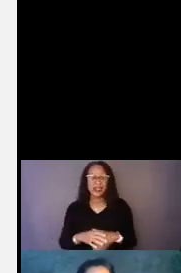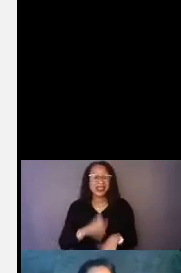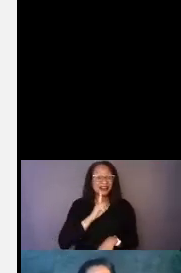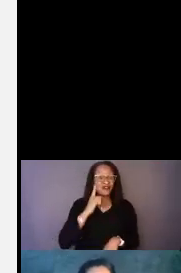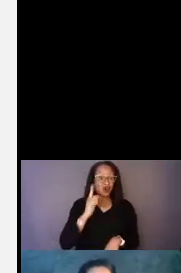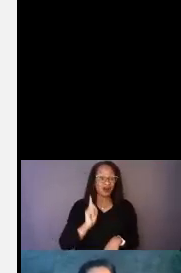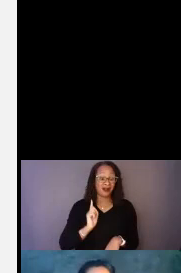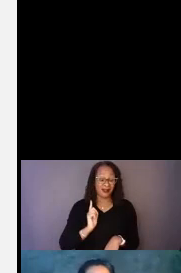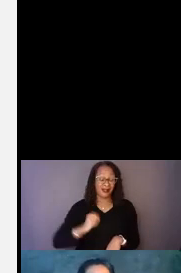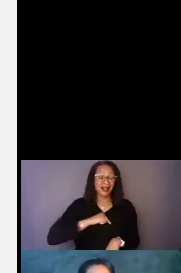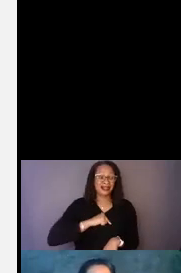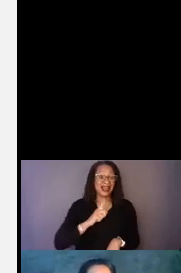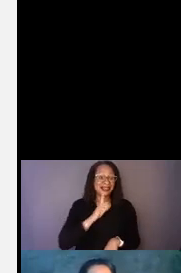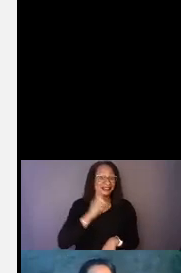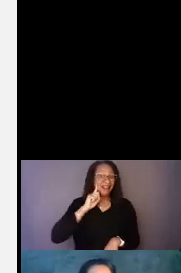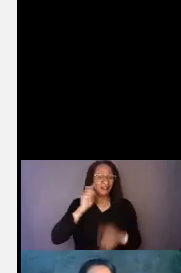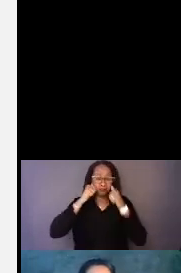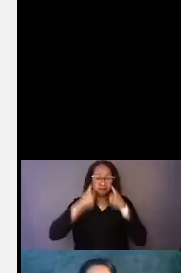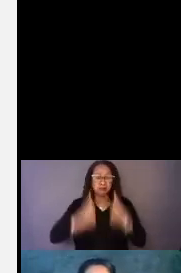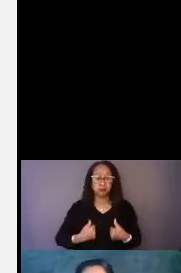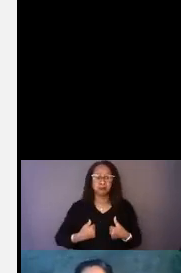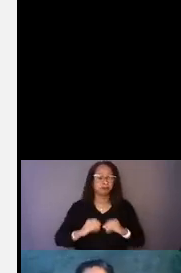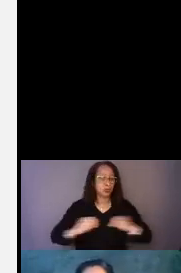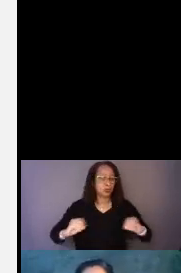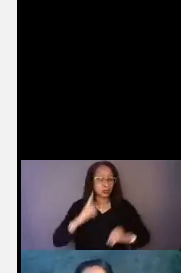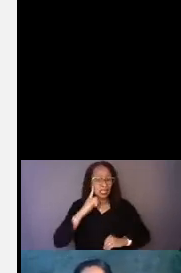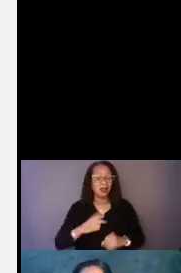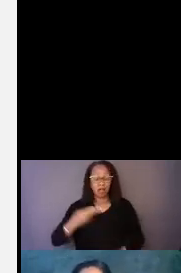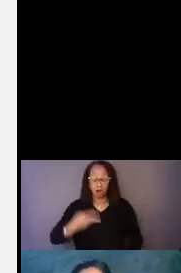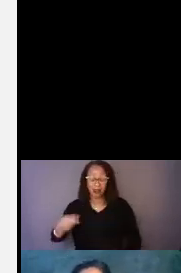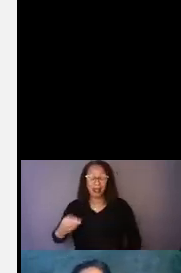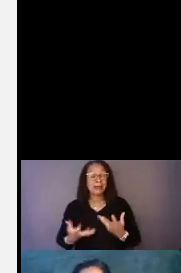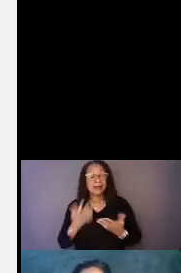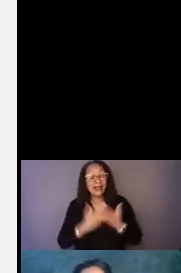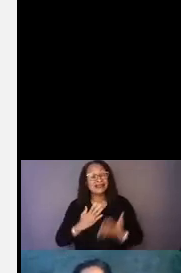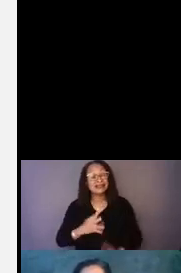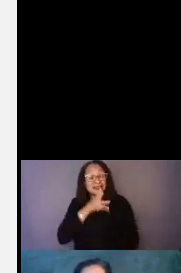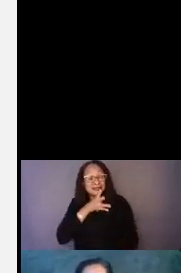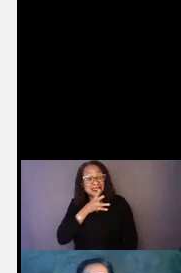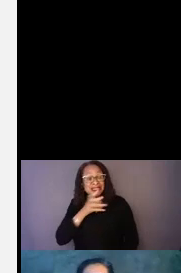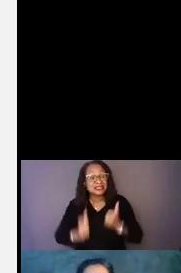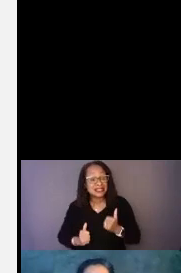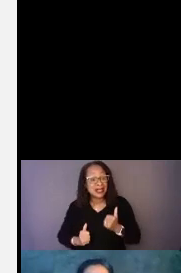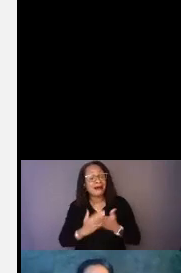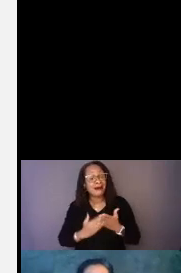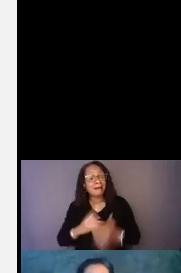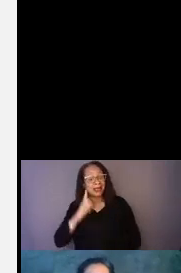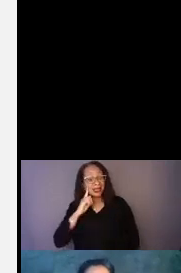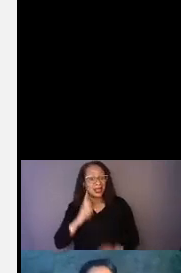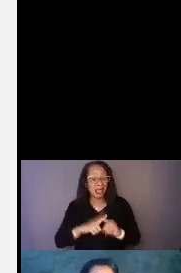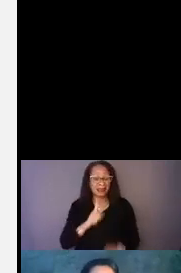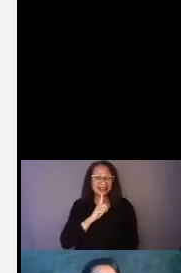means profoundly deaf. And hard of hearing means maybe there's some speech, maybe there's some hearing. But in the deaf community,